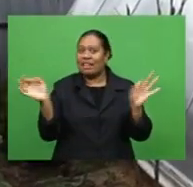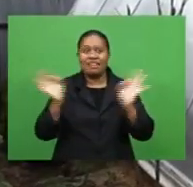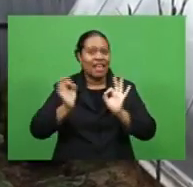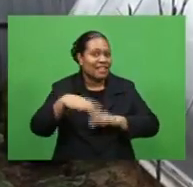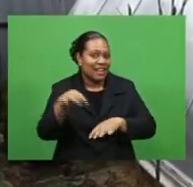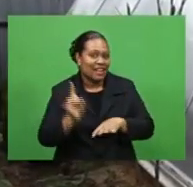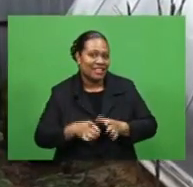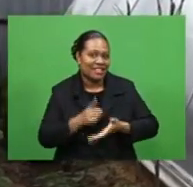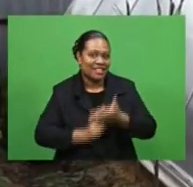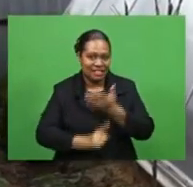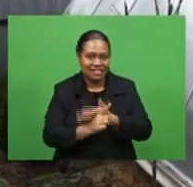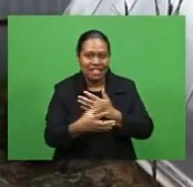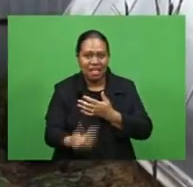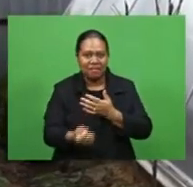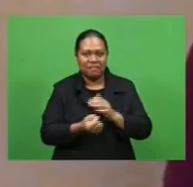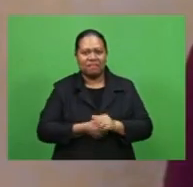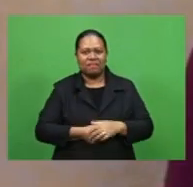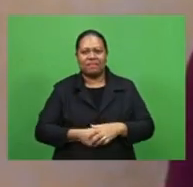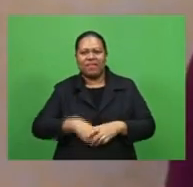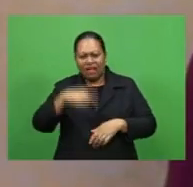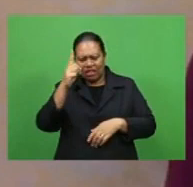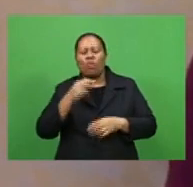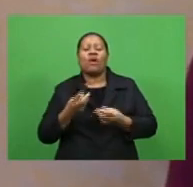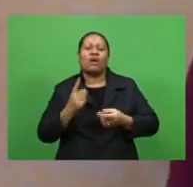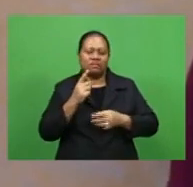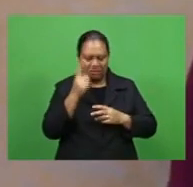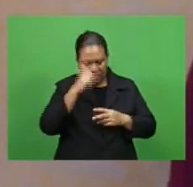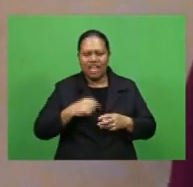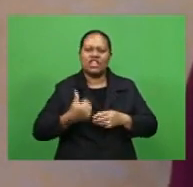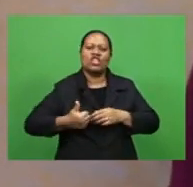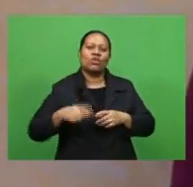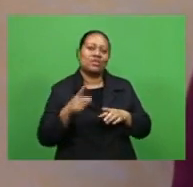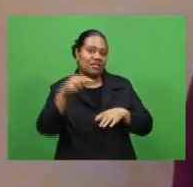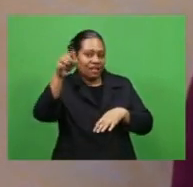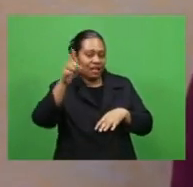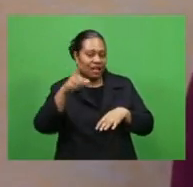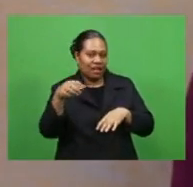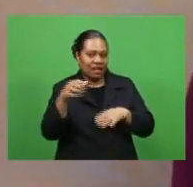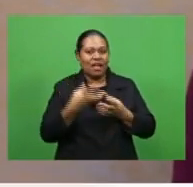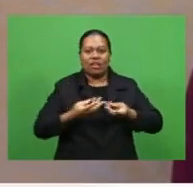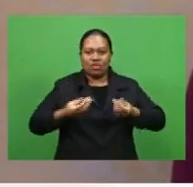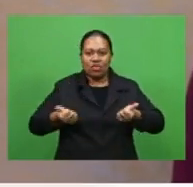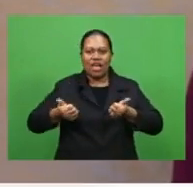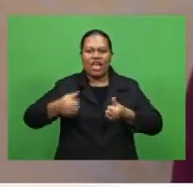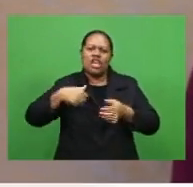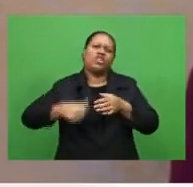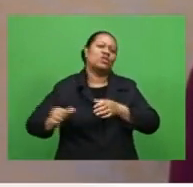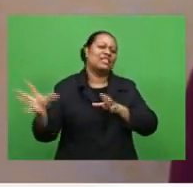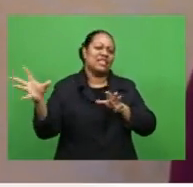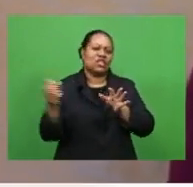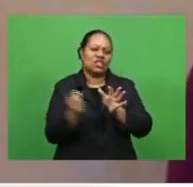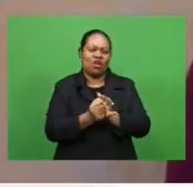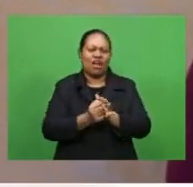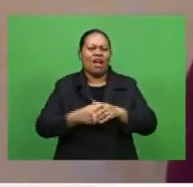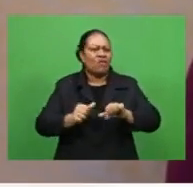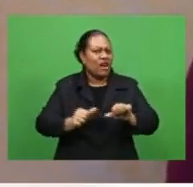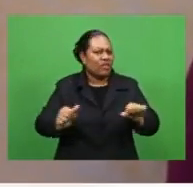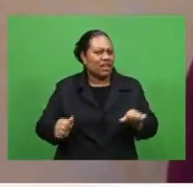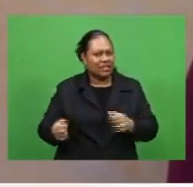required and they are able to dry very fast cover or anything else and cultural